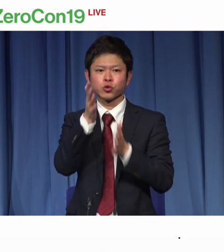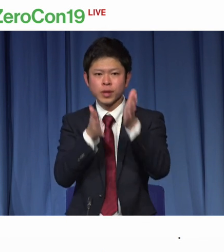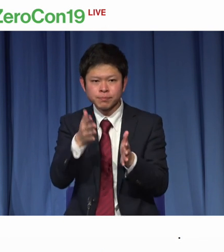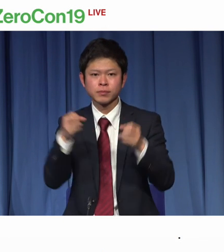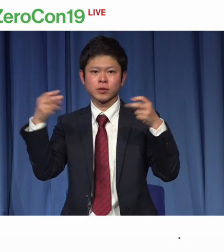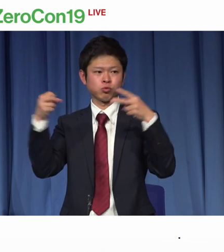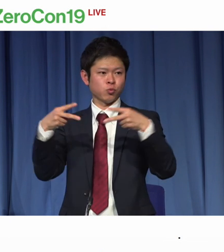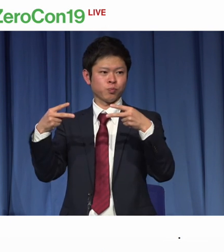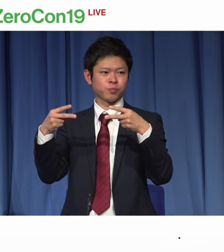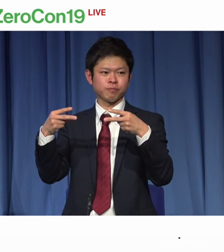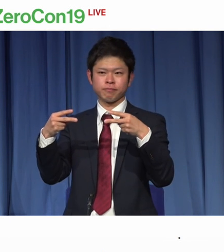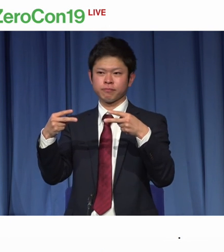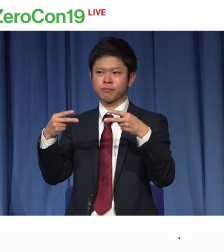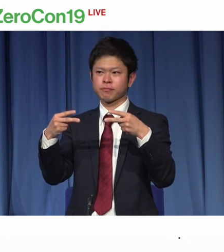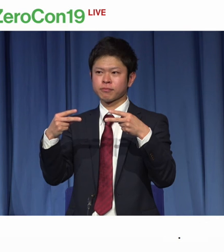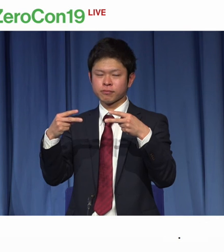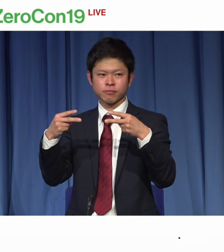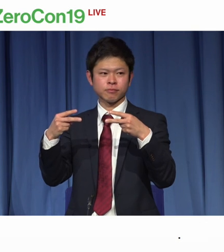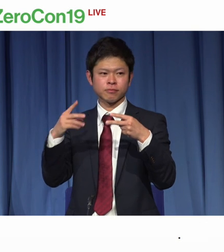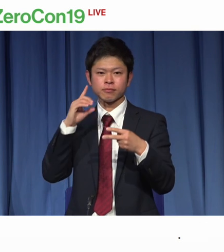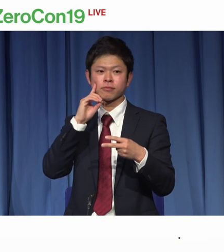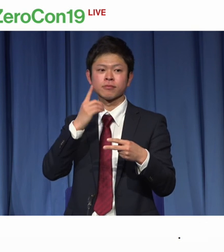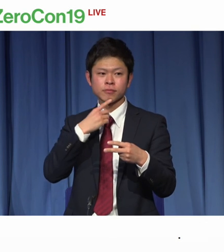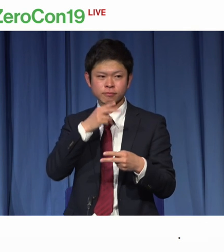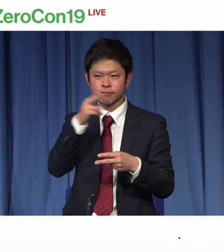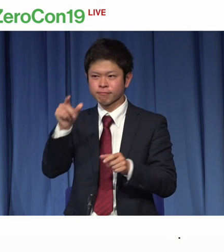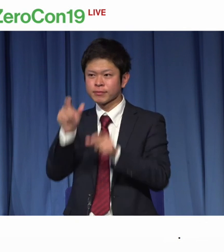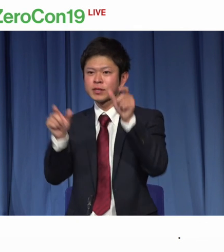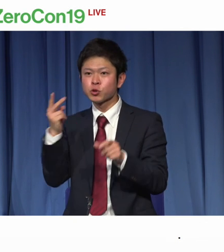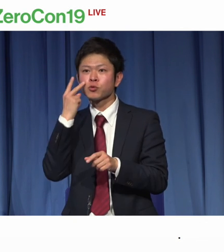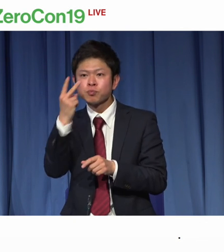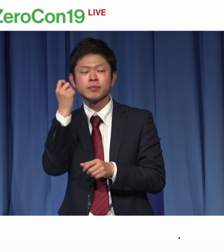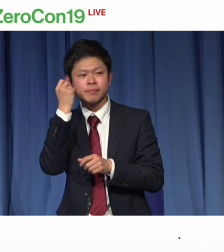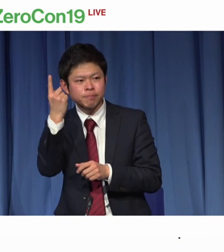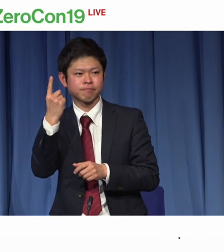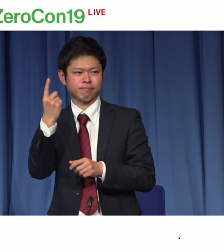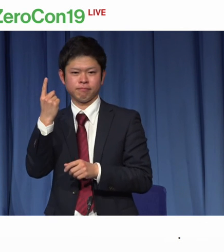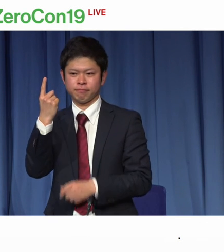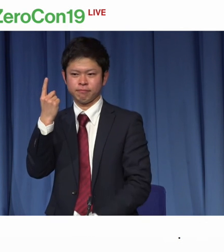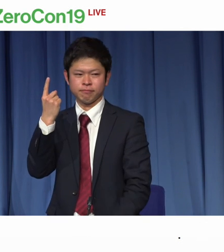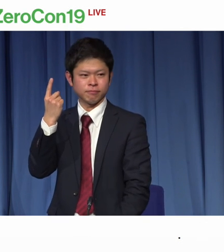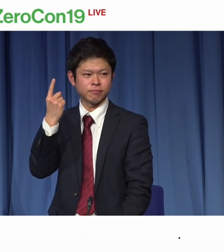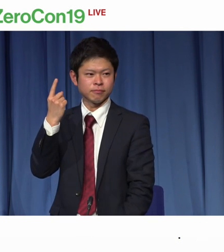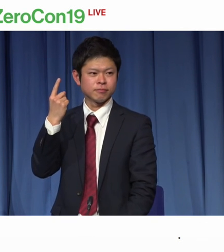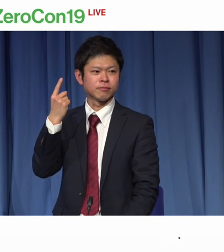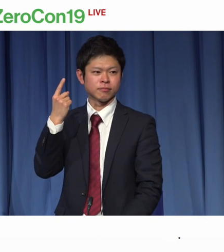TV programmes with sign language and captioning.